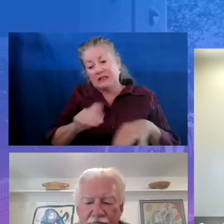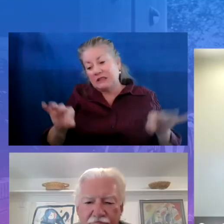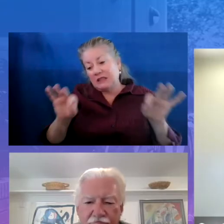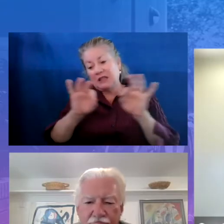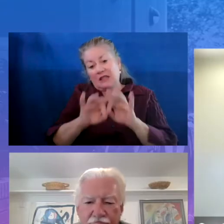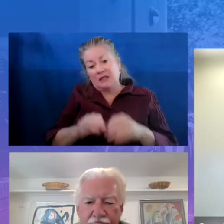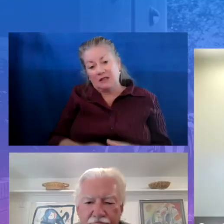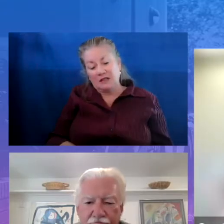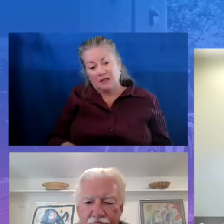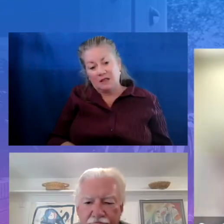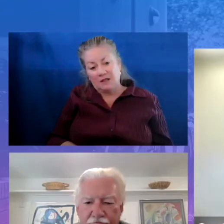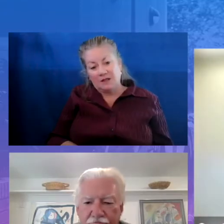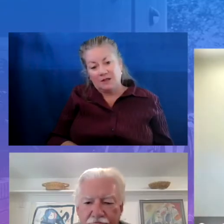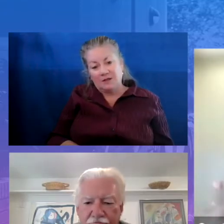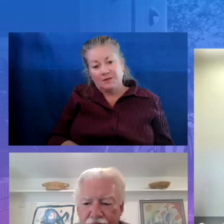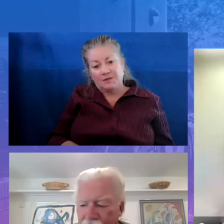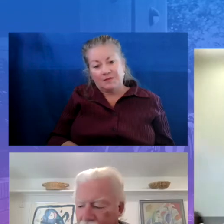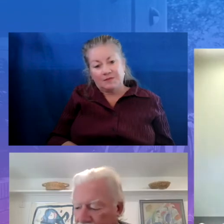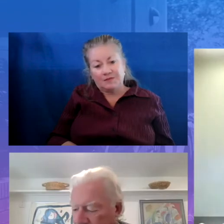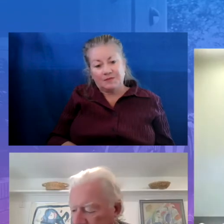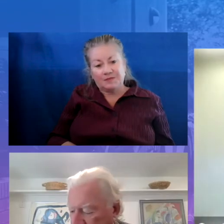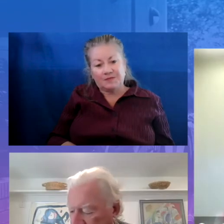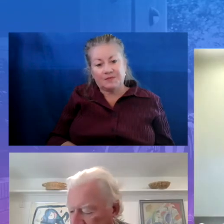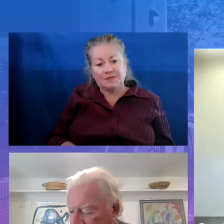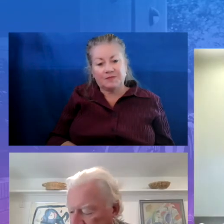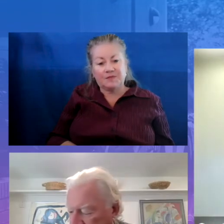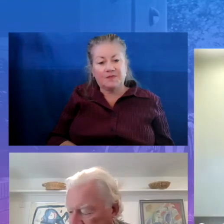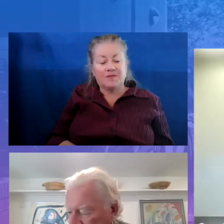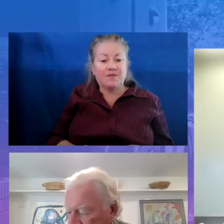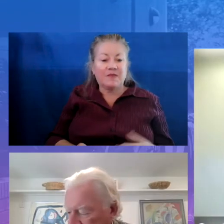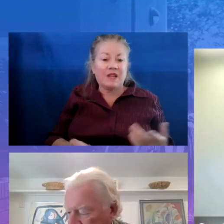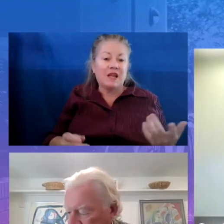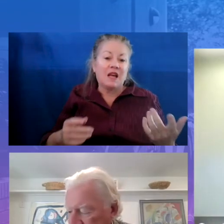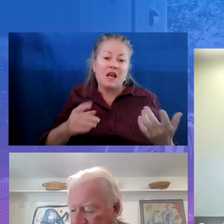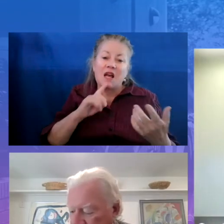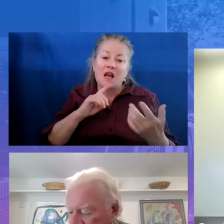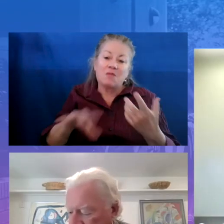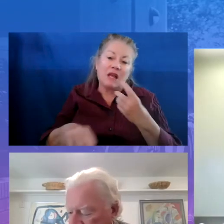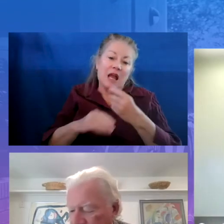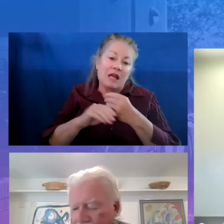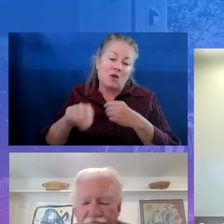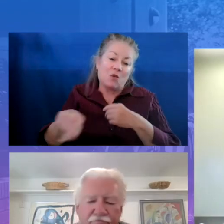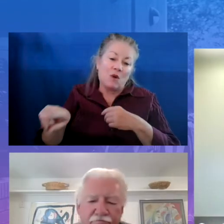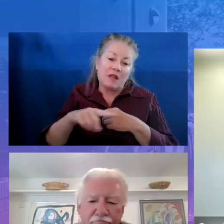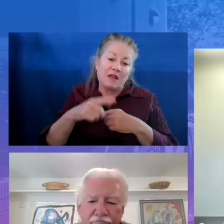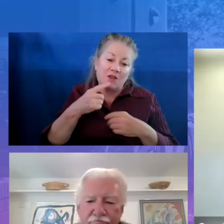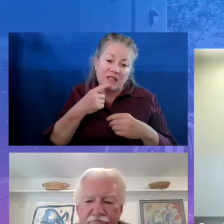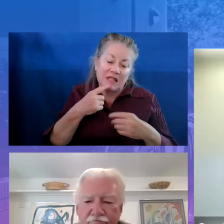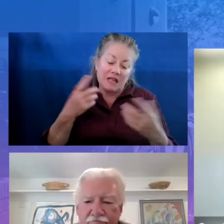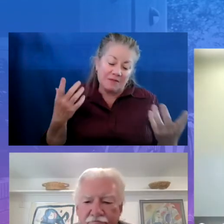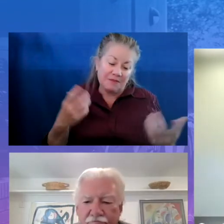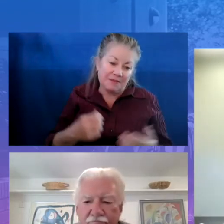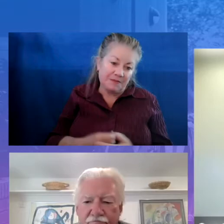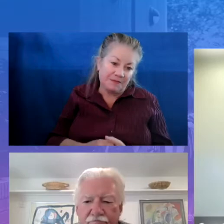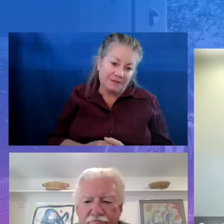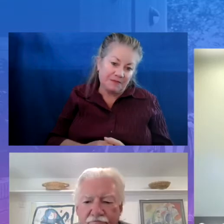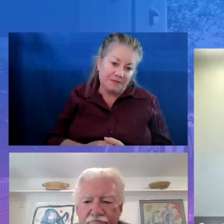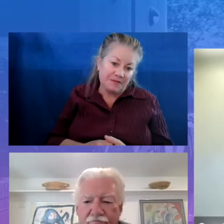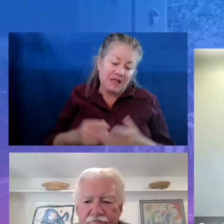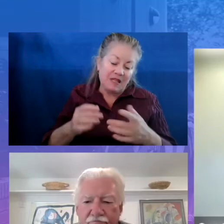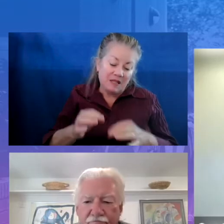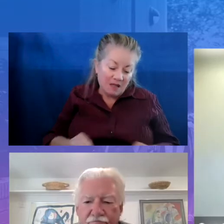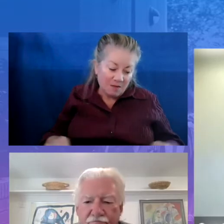has said, and both wellness, I'm really kind of piggybacking again off what they've already stated, but the importance of partnership building